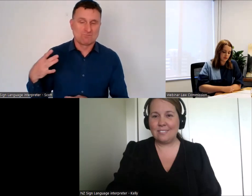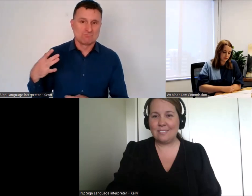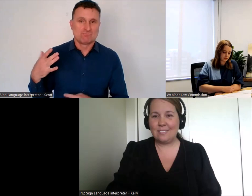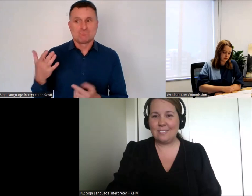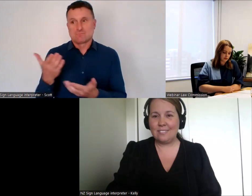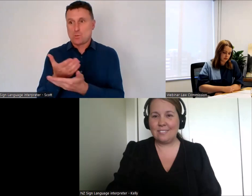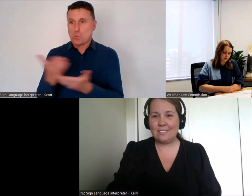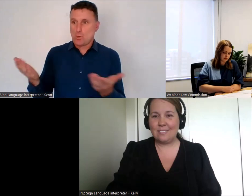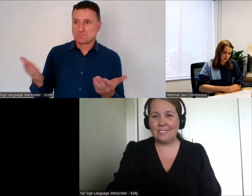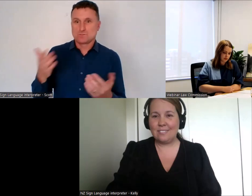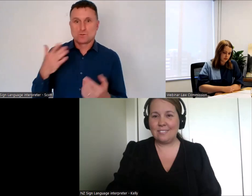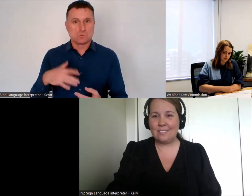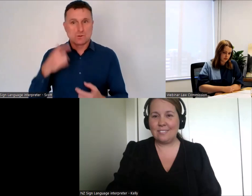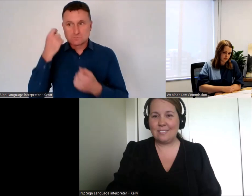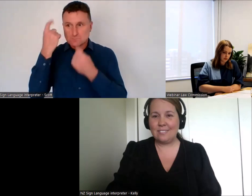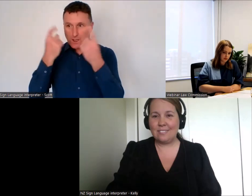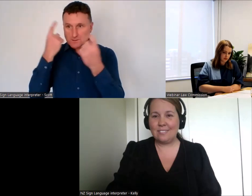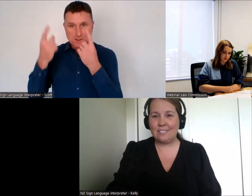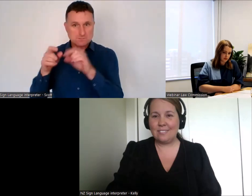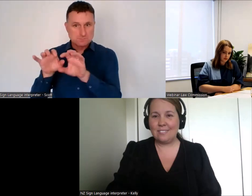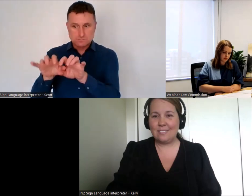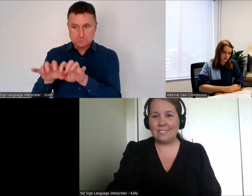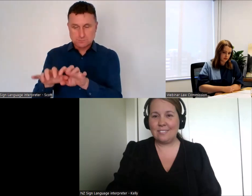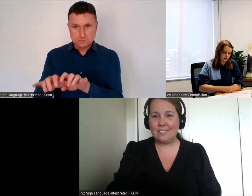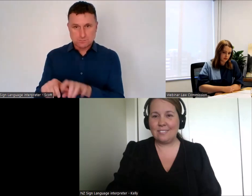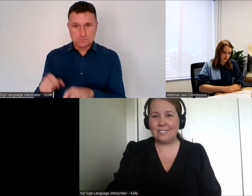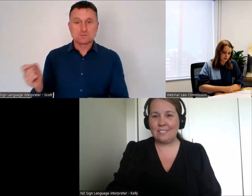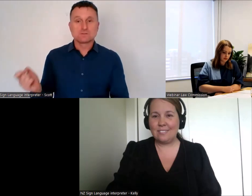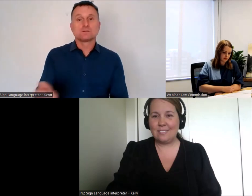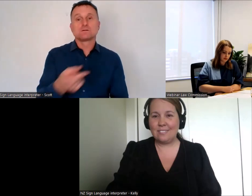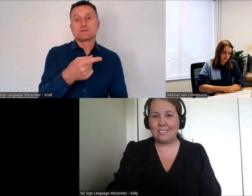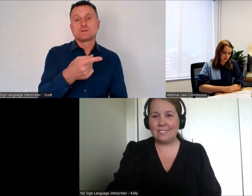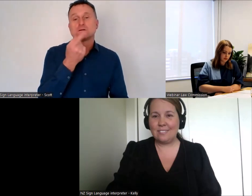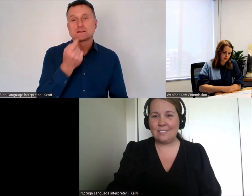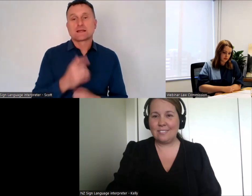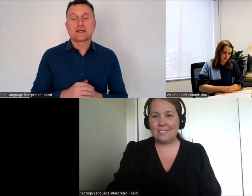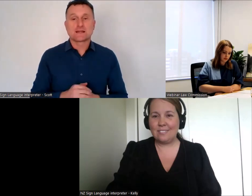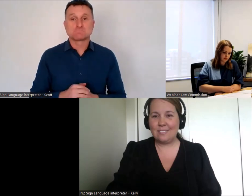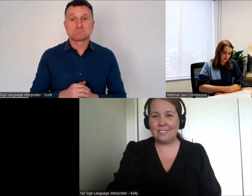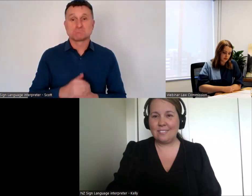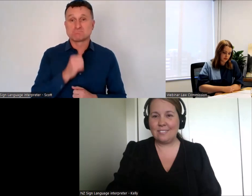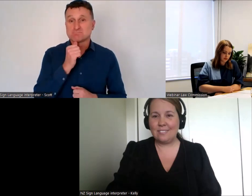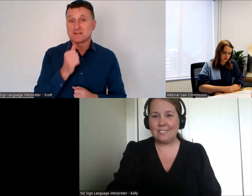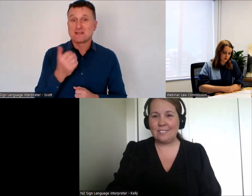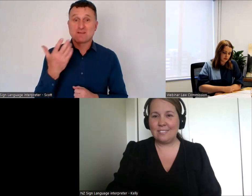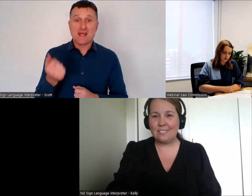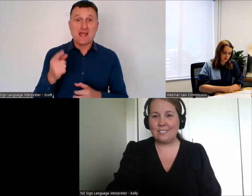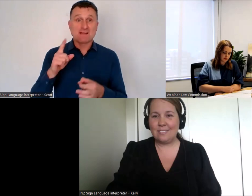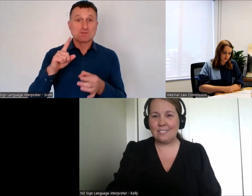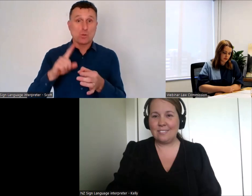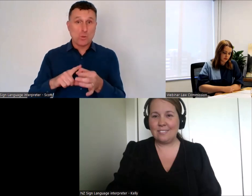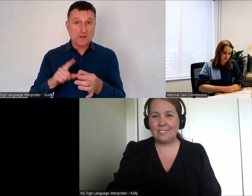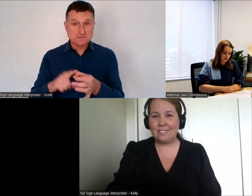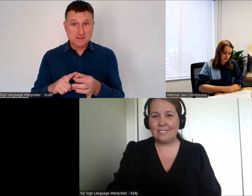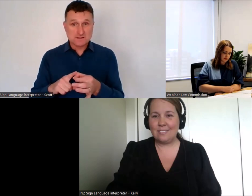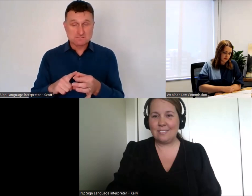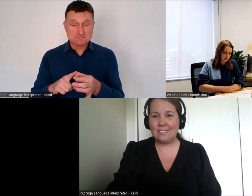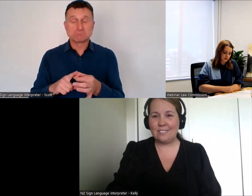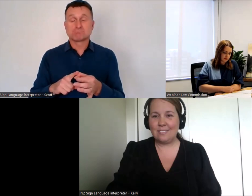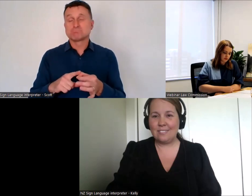answering the questions that you want to answer just online through our website.